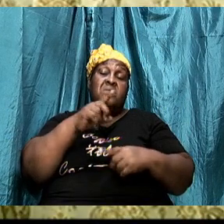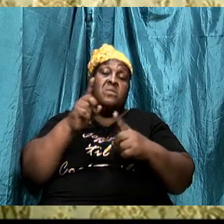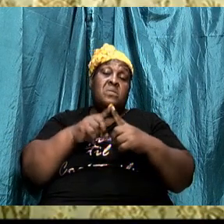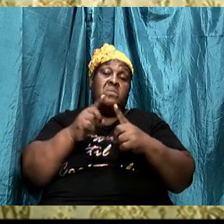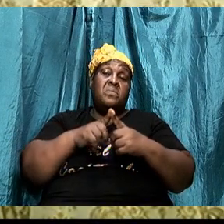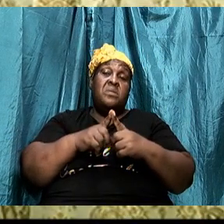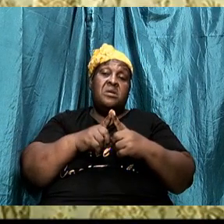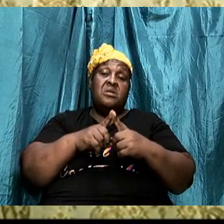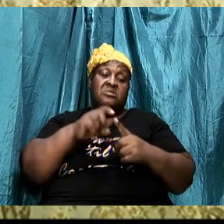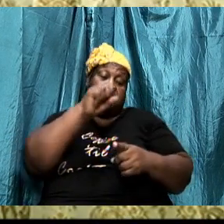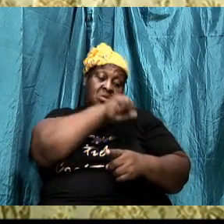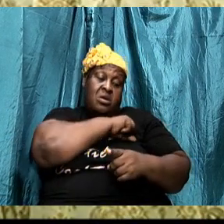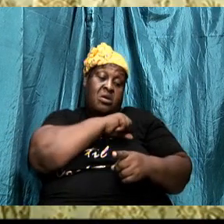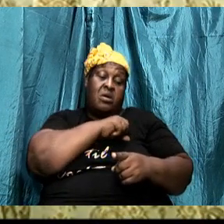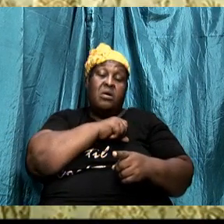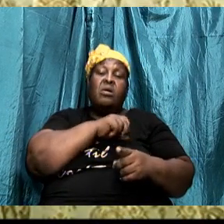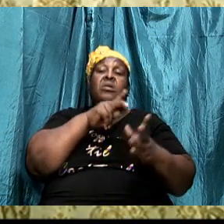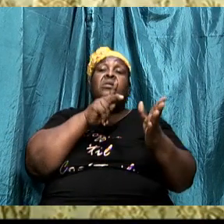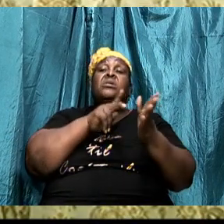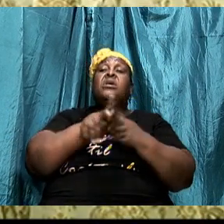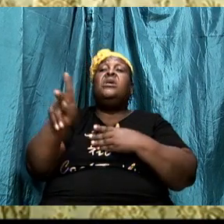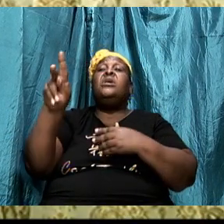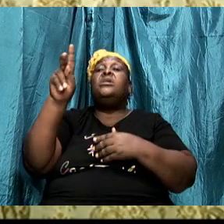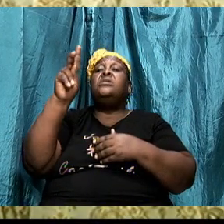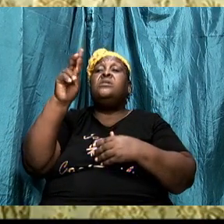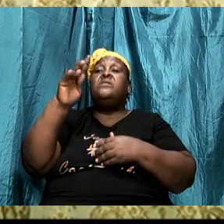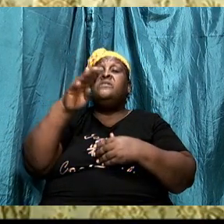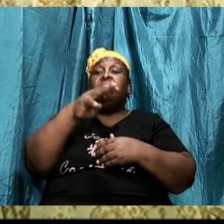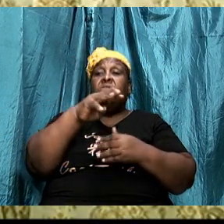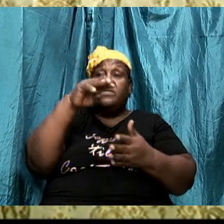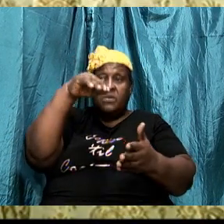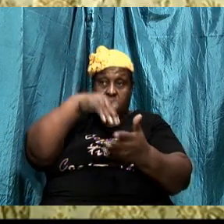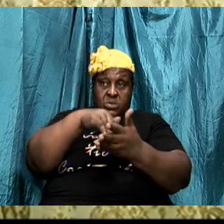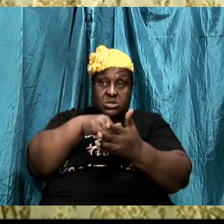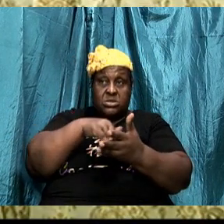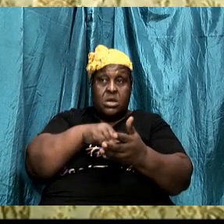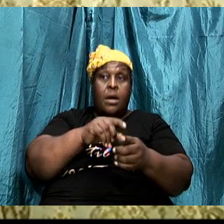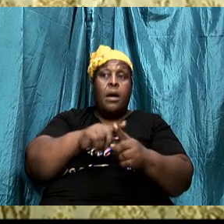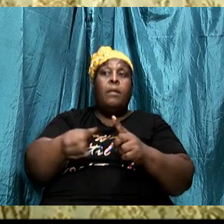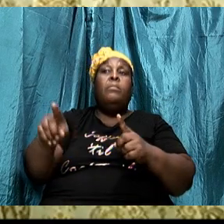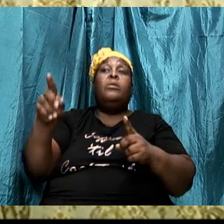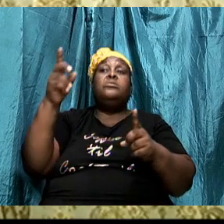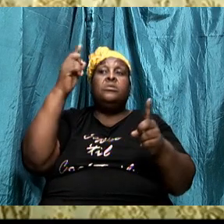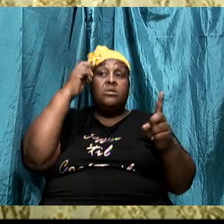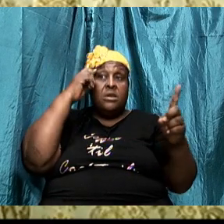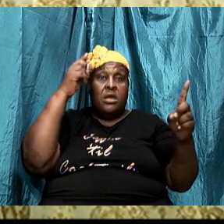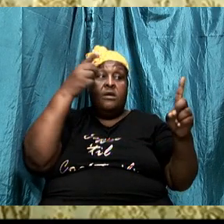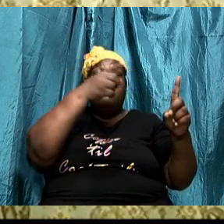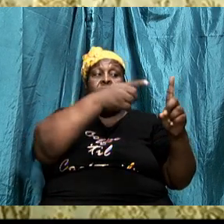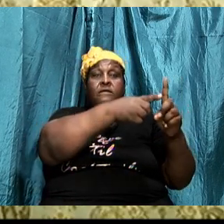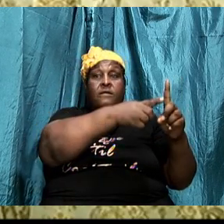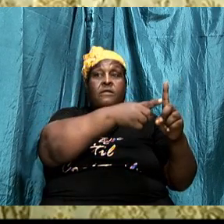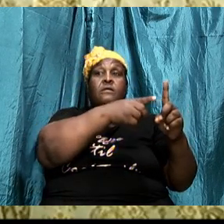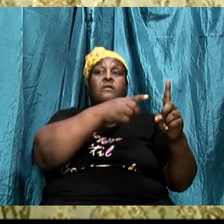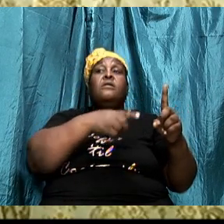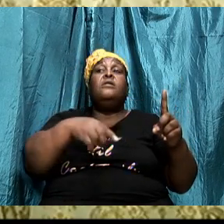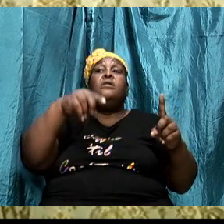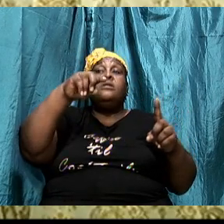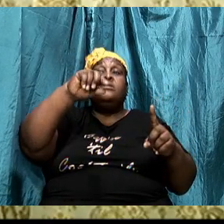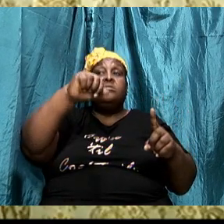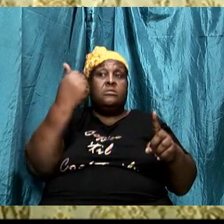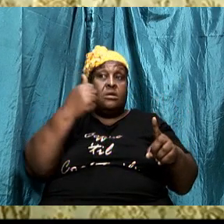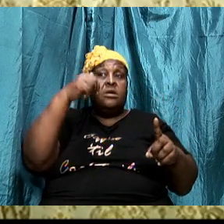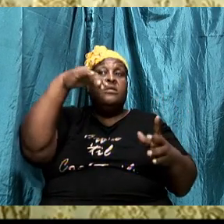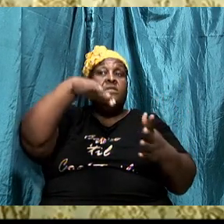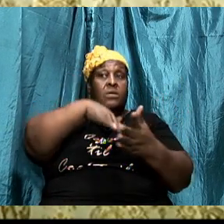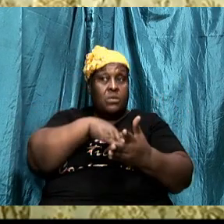David, David's statements was clear. It was not anything of him. It was of